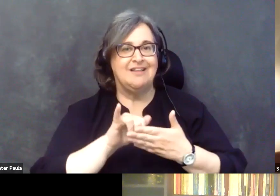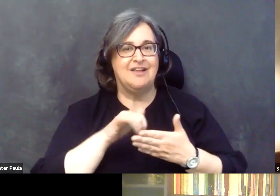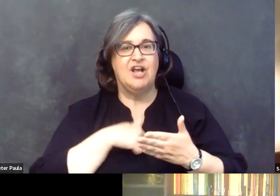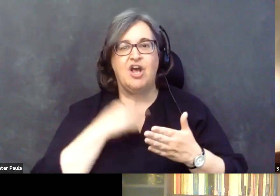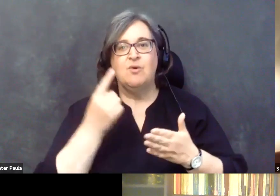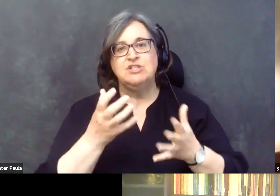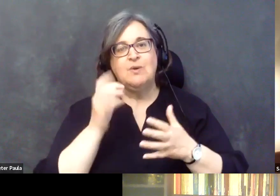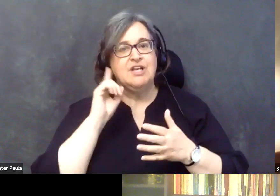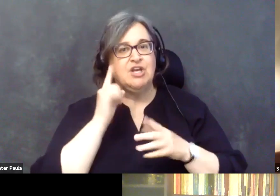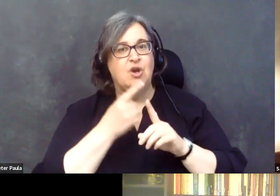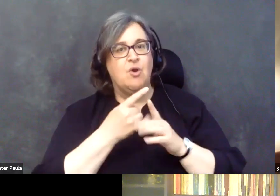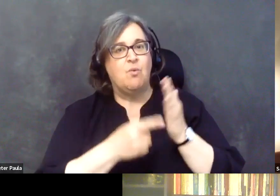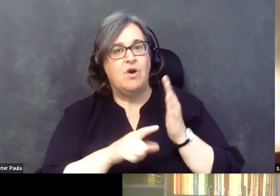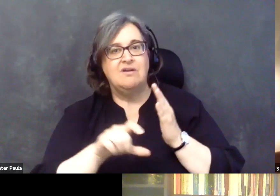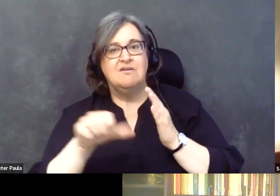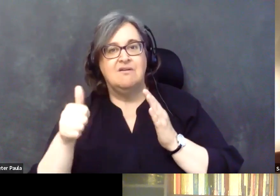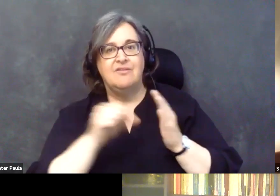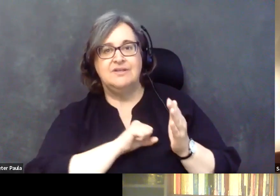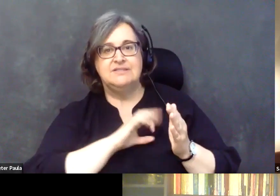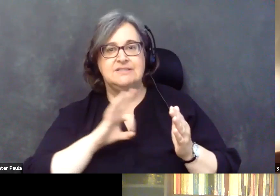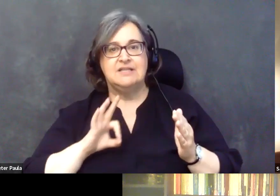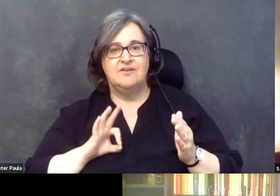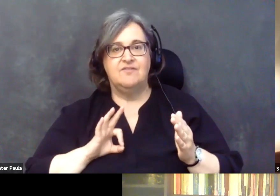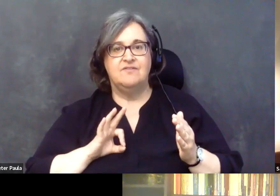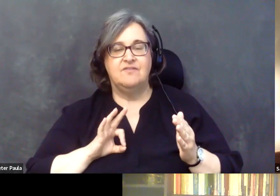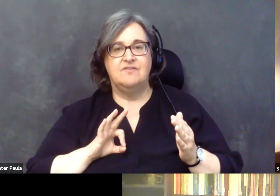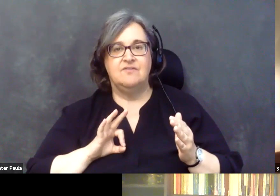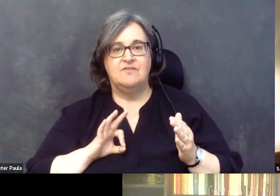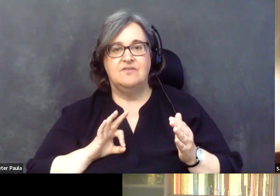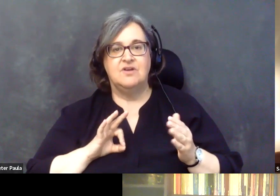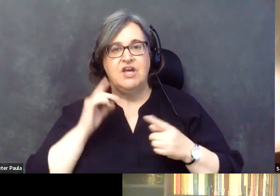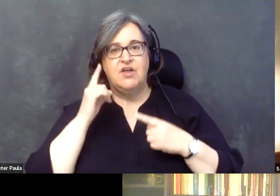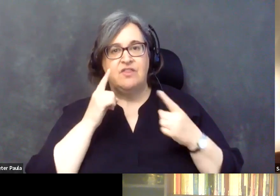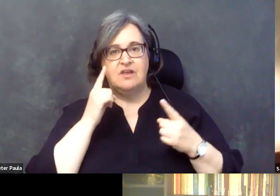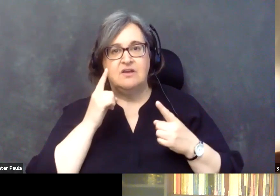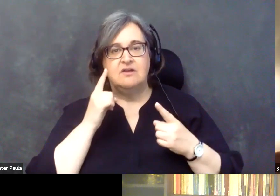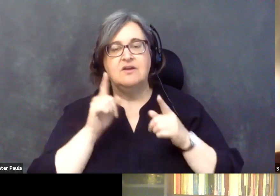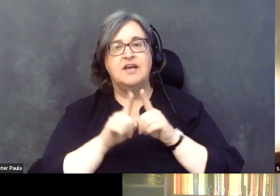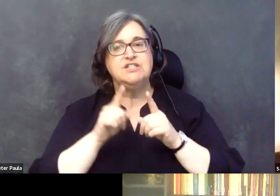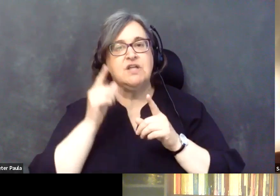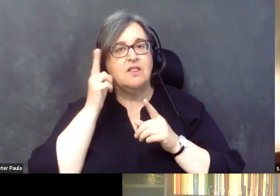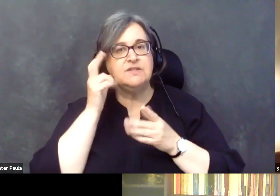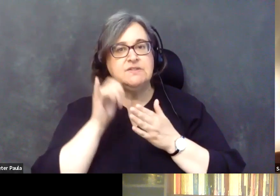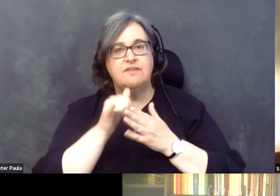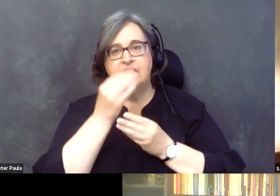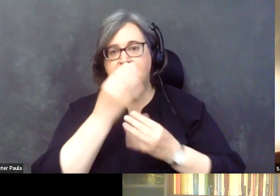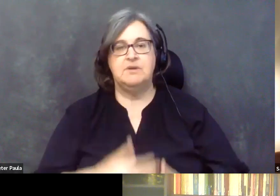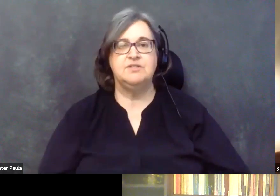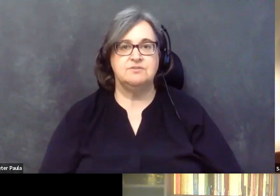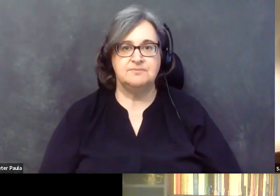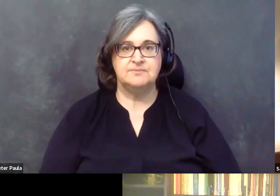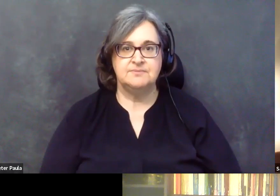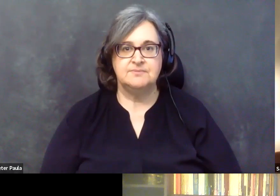what other, other staff members, um, are thinking as they listen to this information. Um,